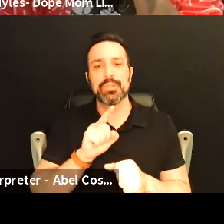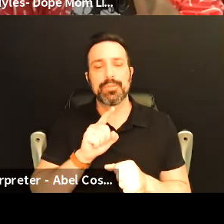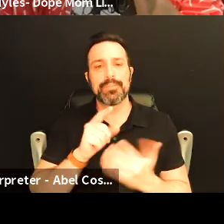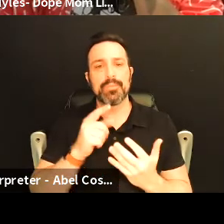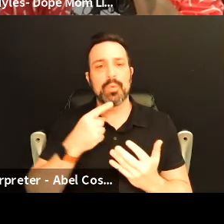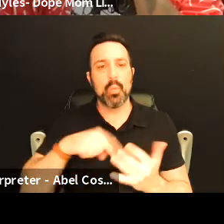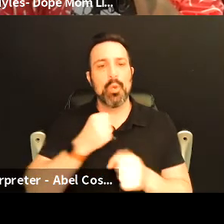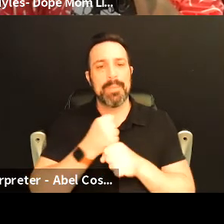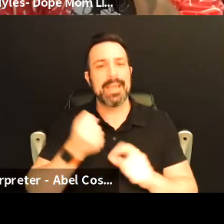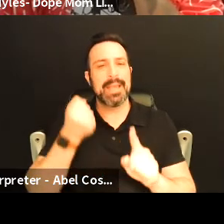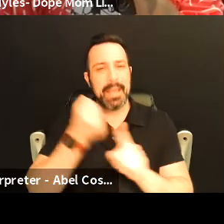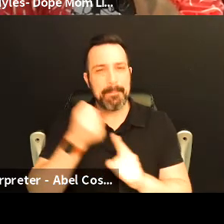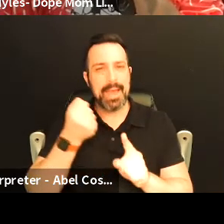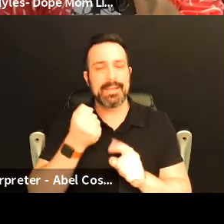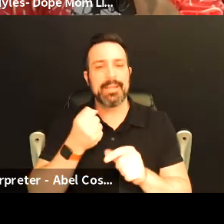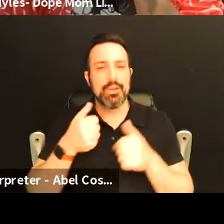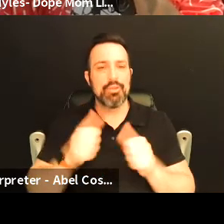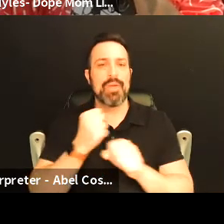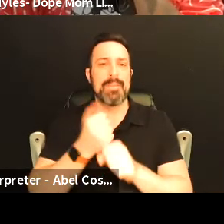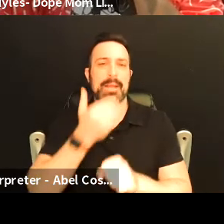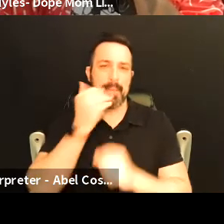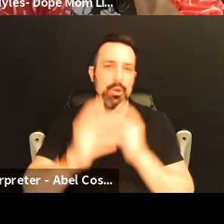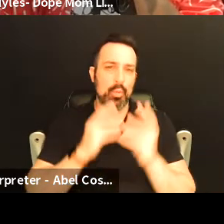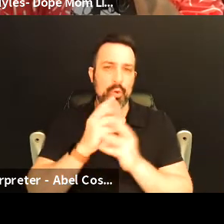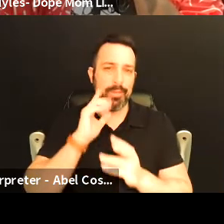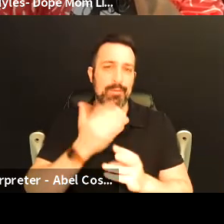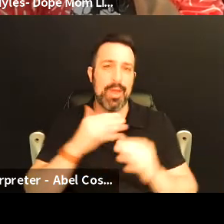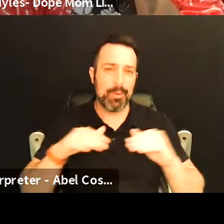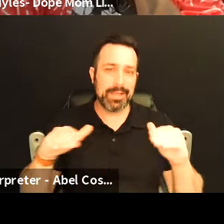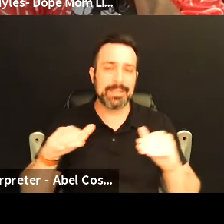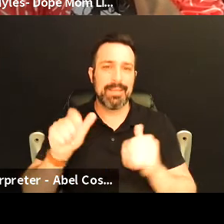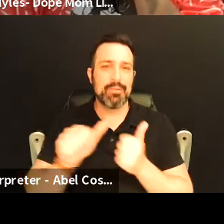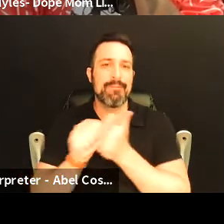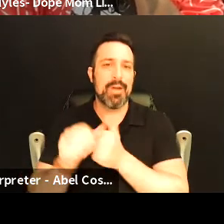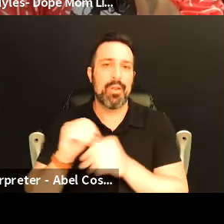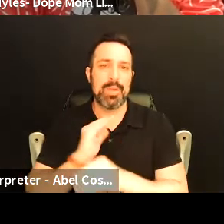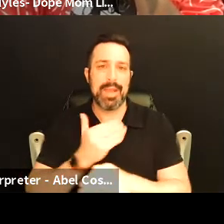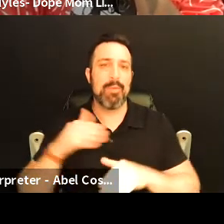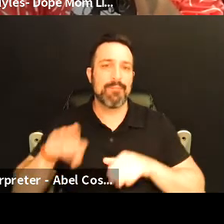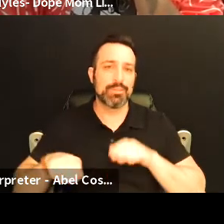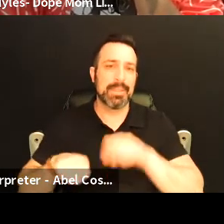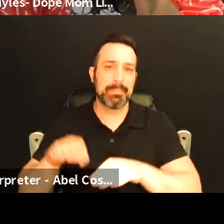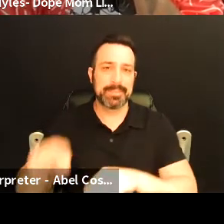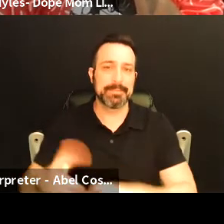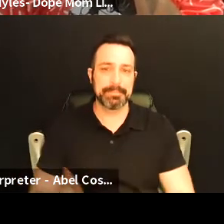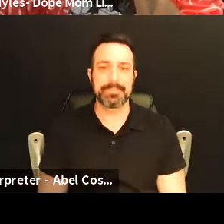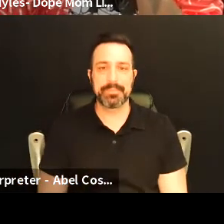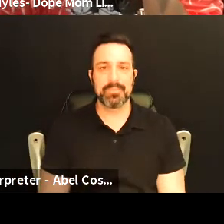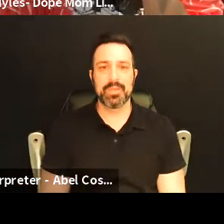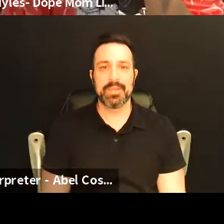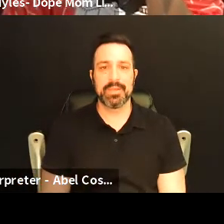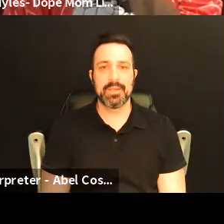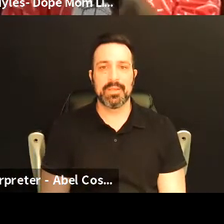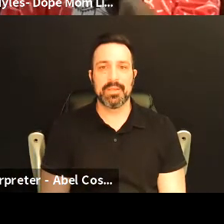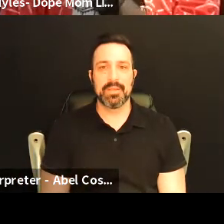we're making an impact and trying to make a better world for our kids that have to kind of follow in our footsteps yeah love that yeah